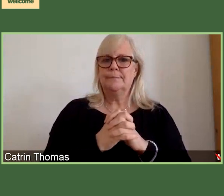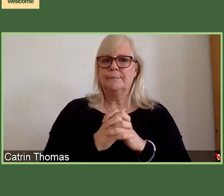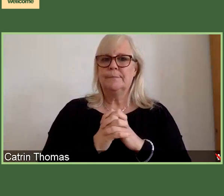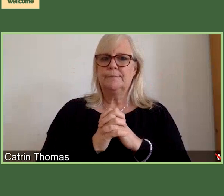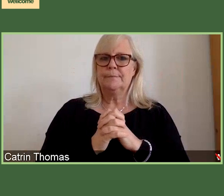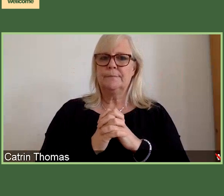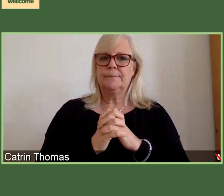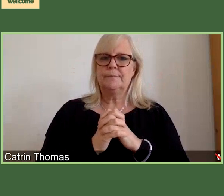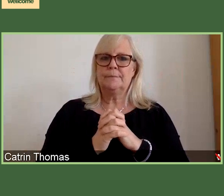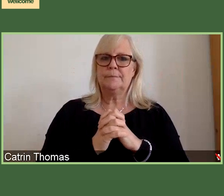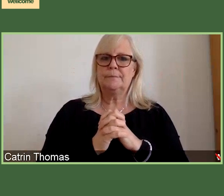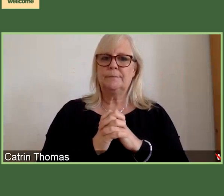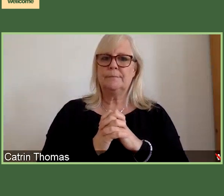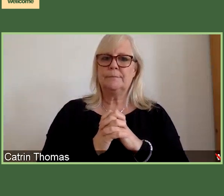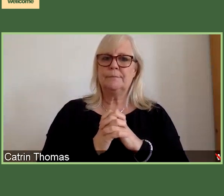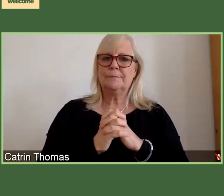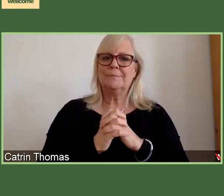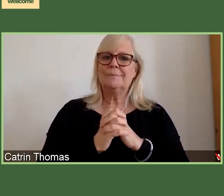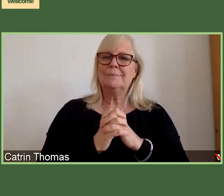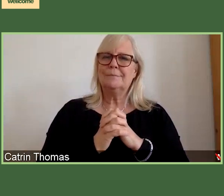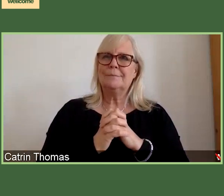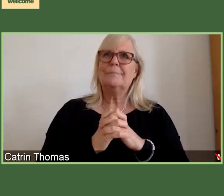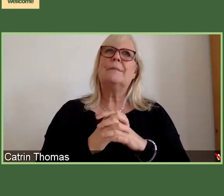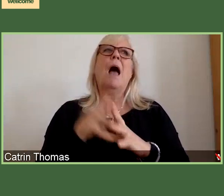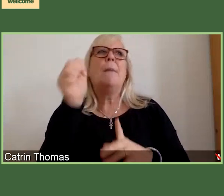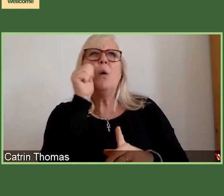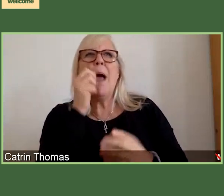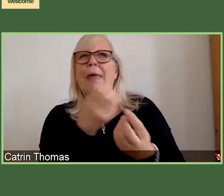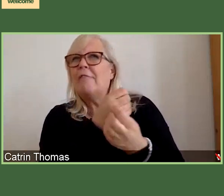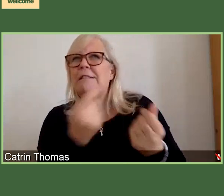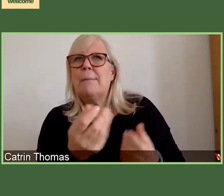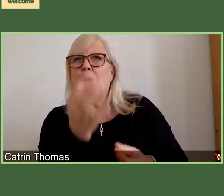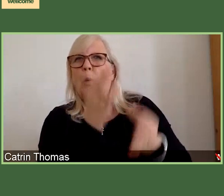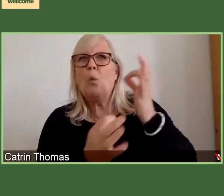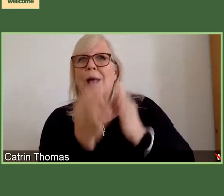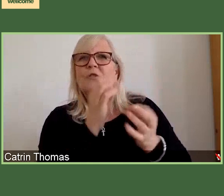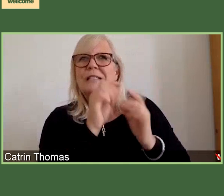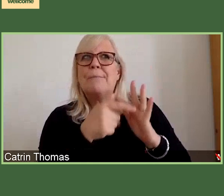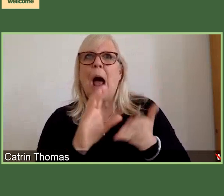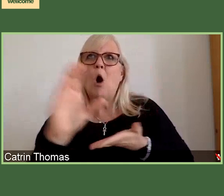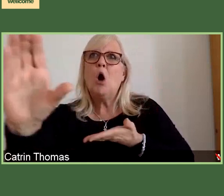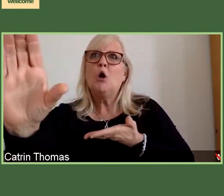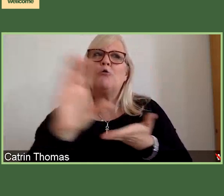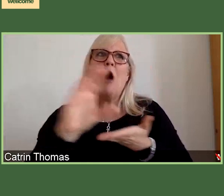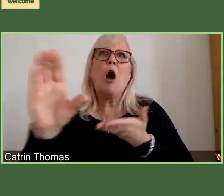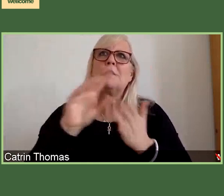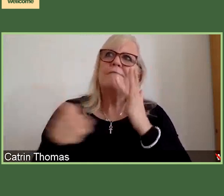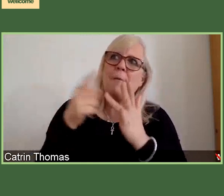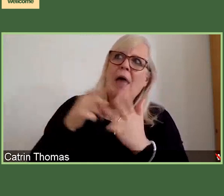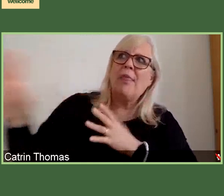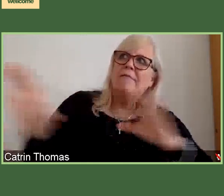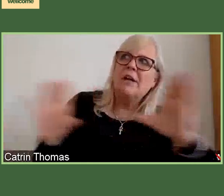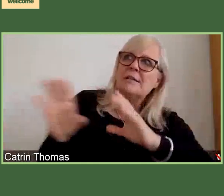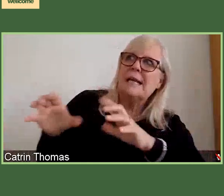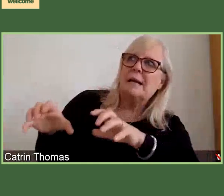And I have heard about questions about grants from other funders. We're not going to prevent people from doing anything. We